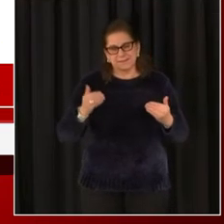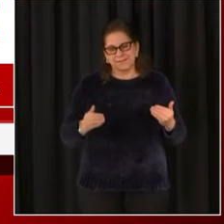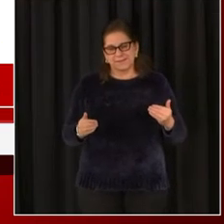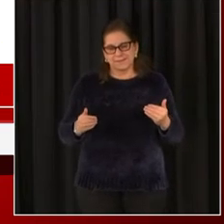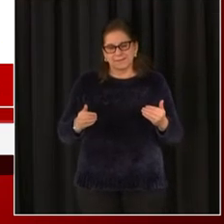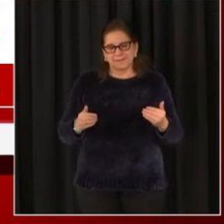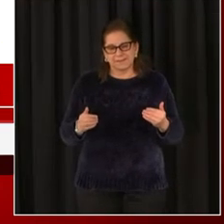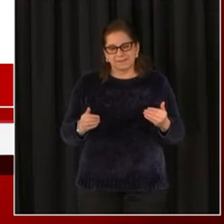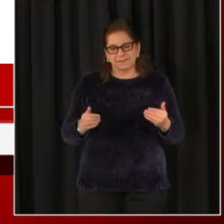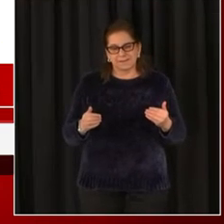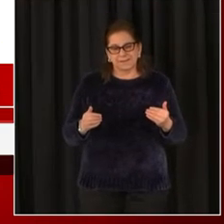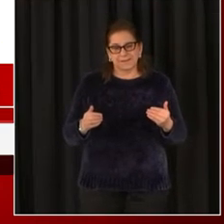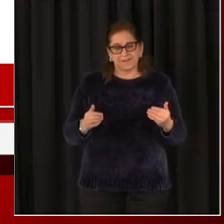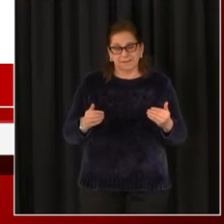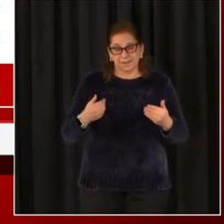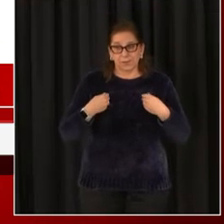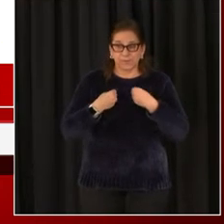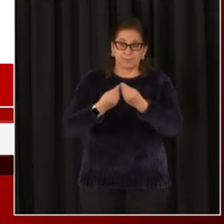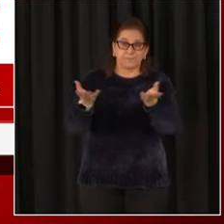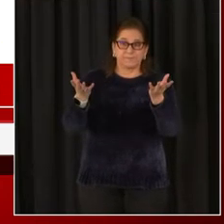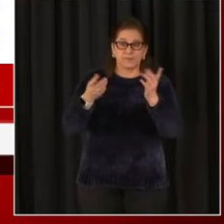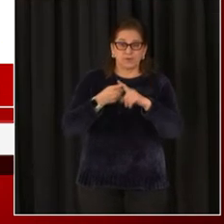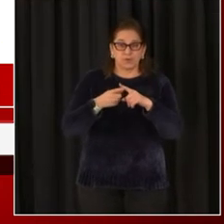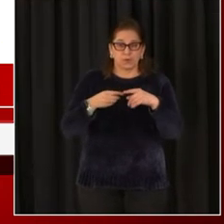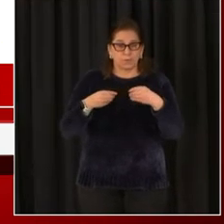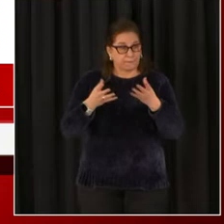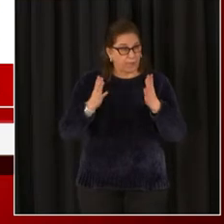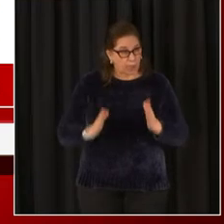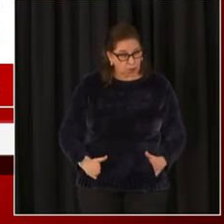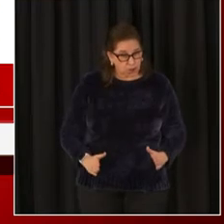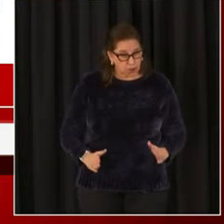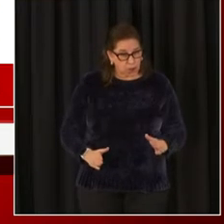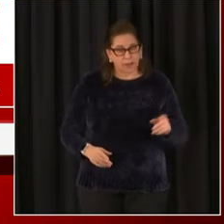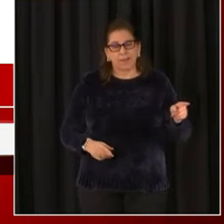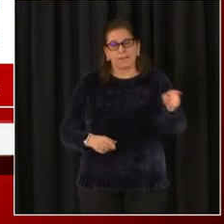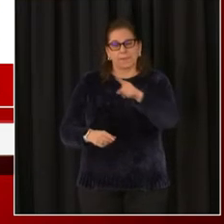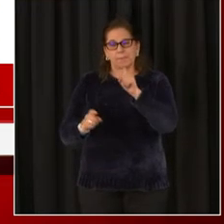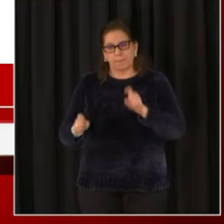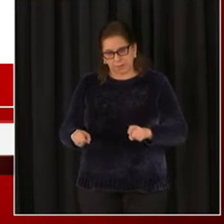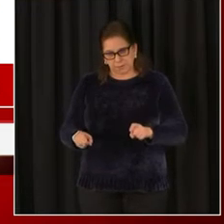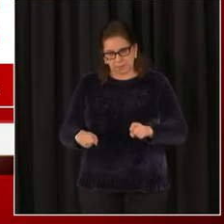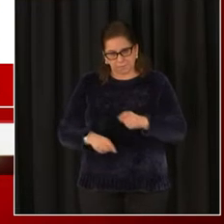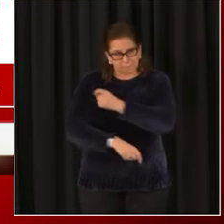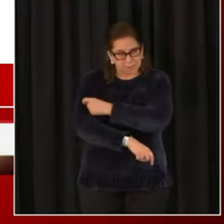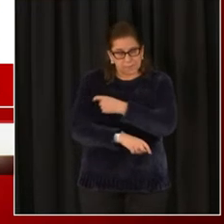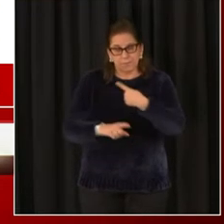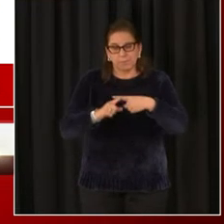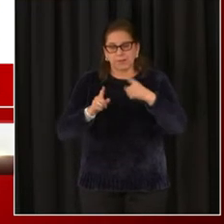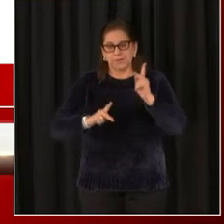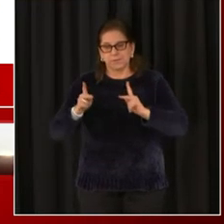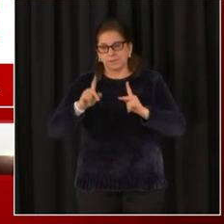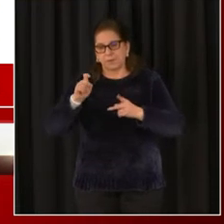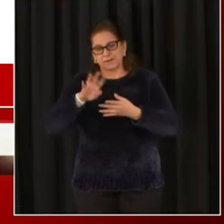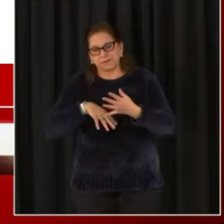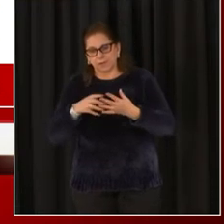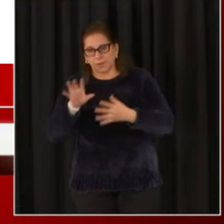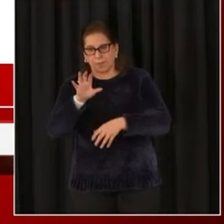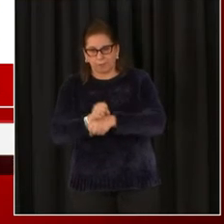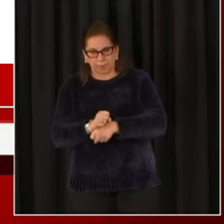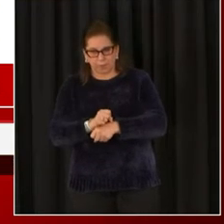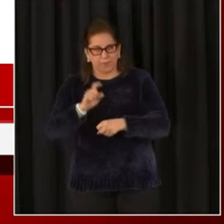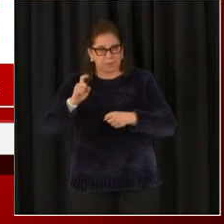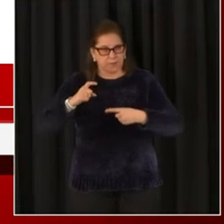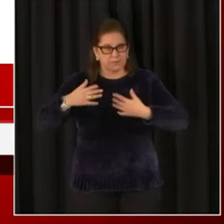take into consideration once we give a provider vaccine. And many of them do this rightfully. They don't schedule out weeks in advance